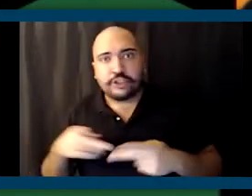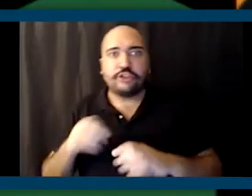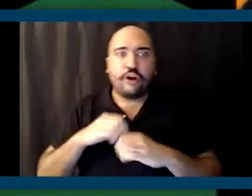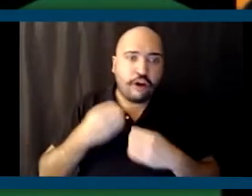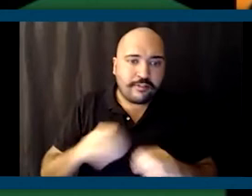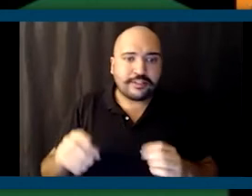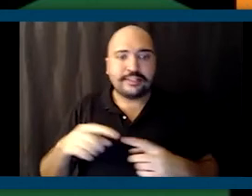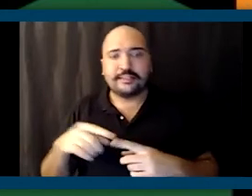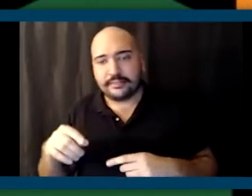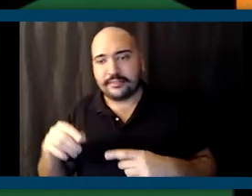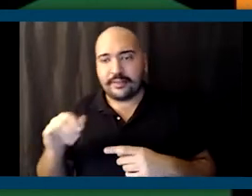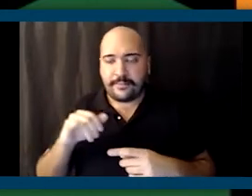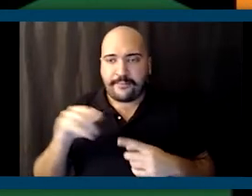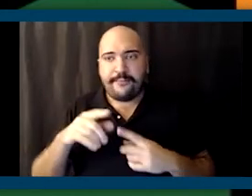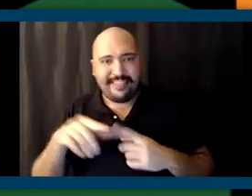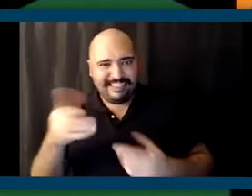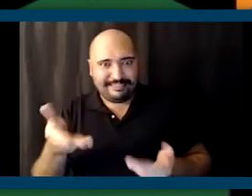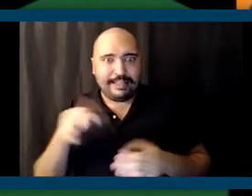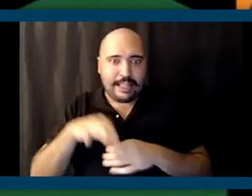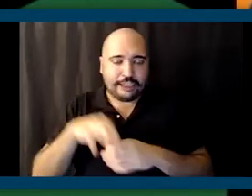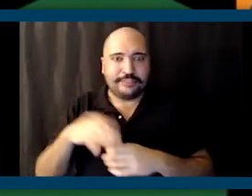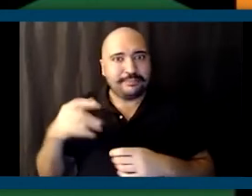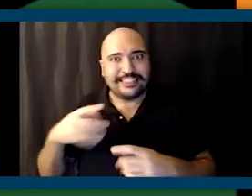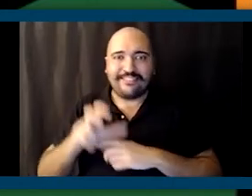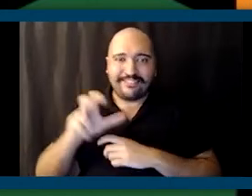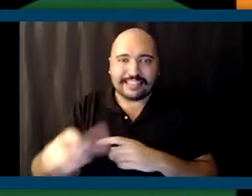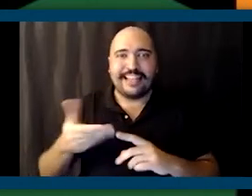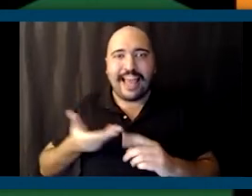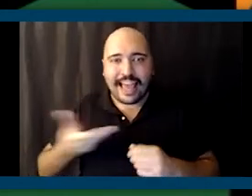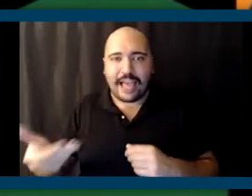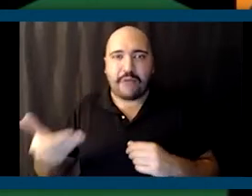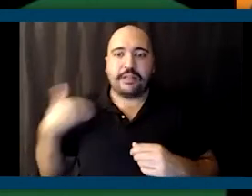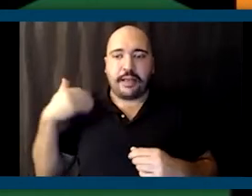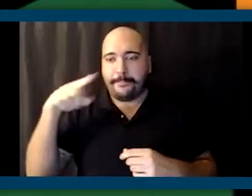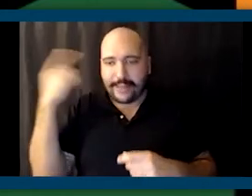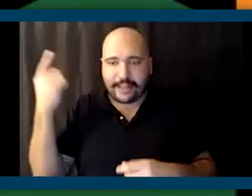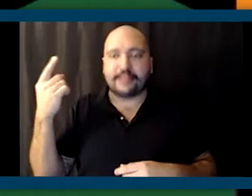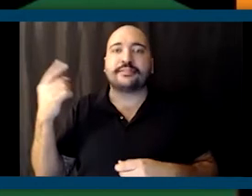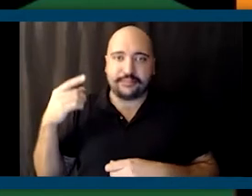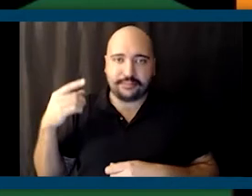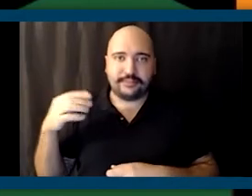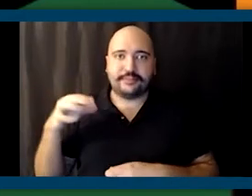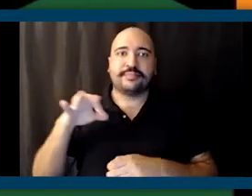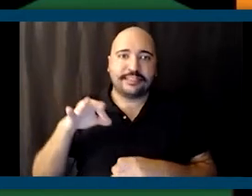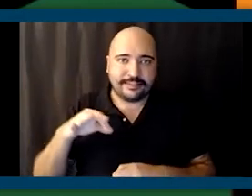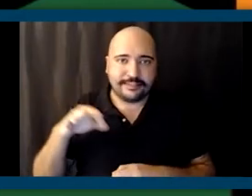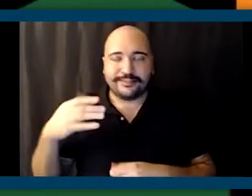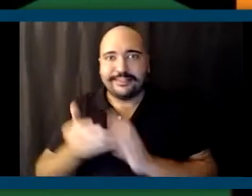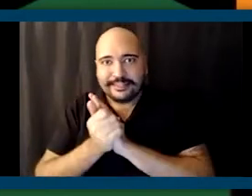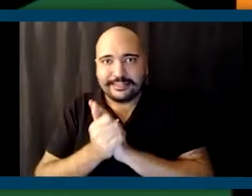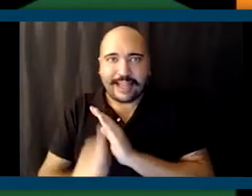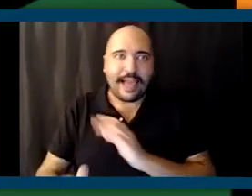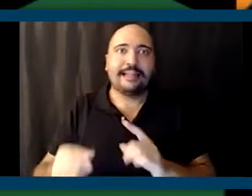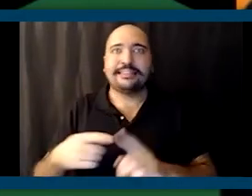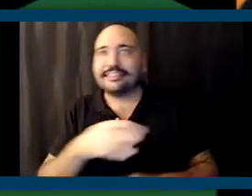elections. And that means investing and hiring young Black talent, Black staffers, and Black consultants in leadership